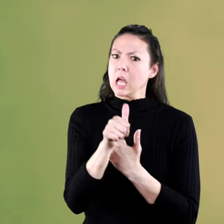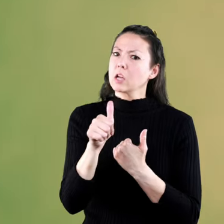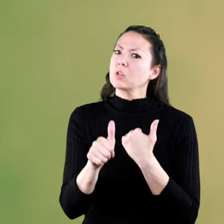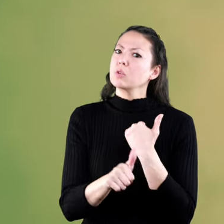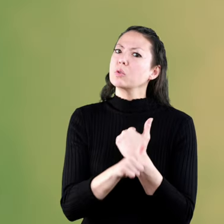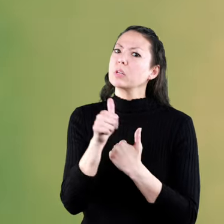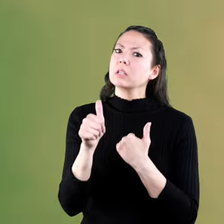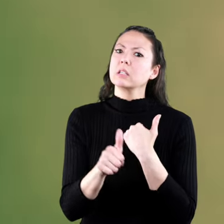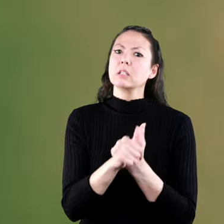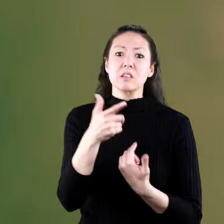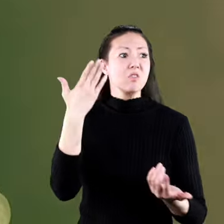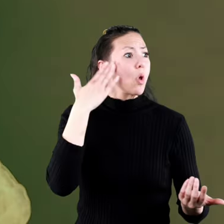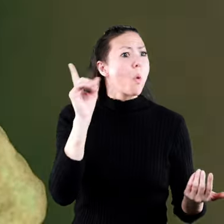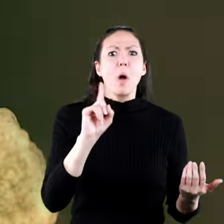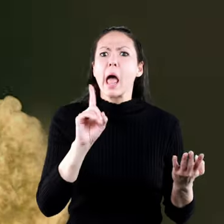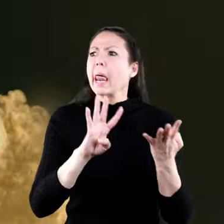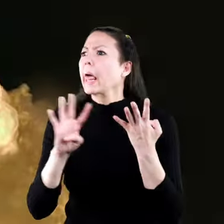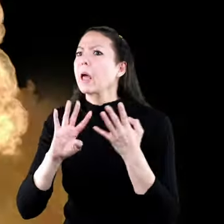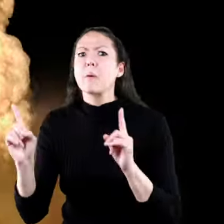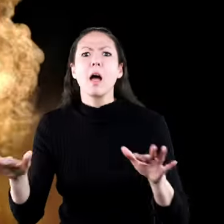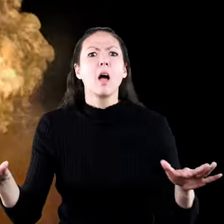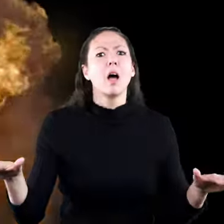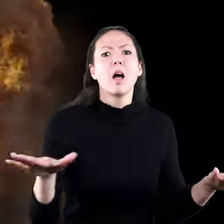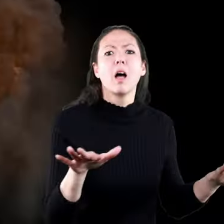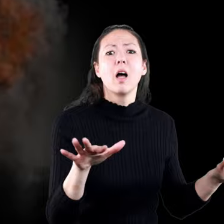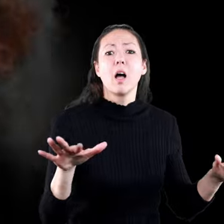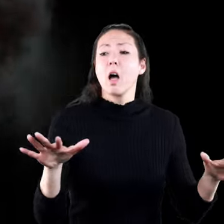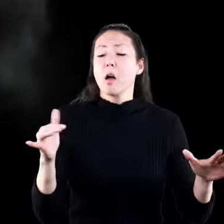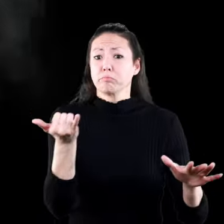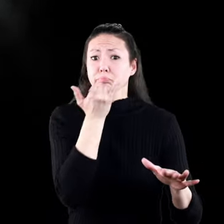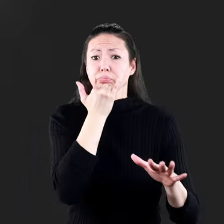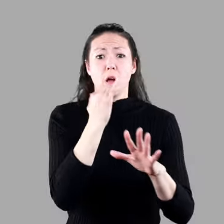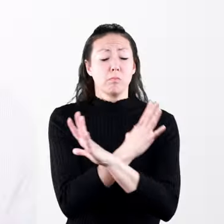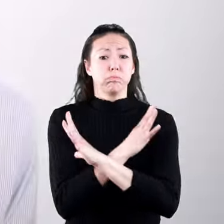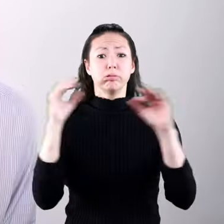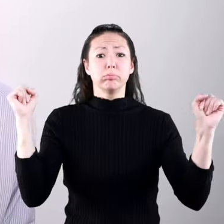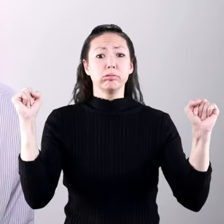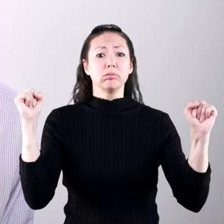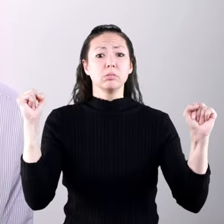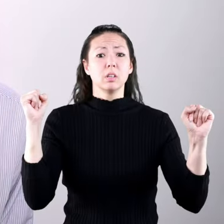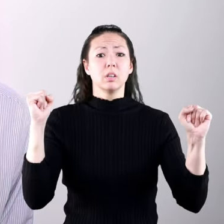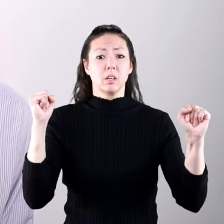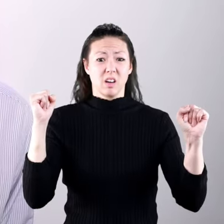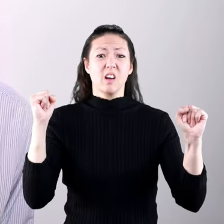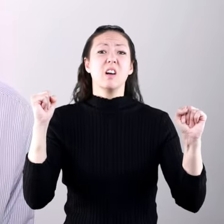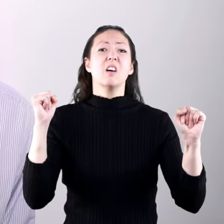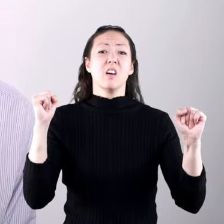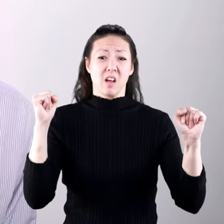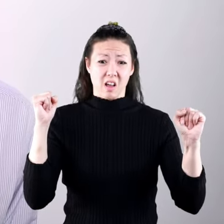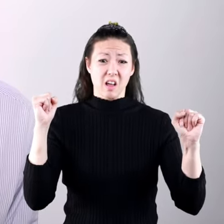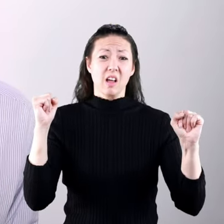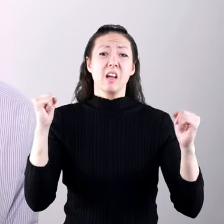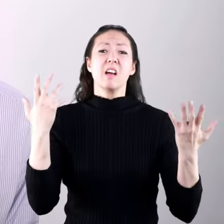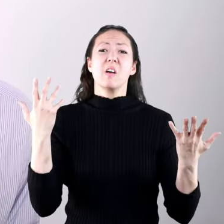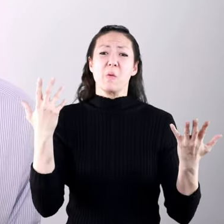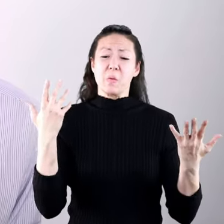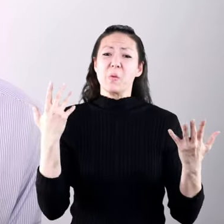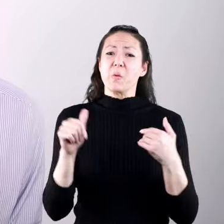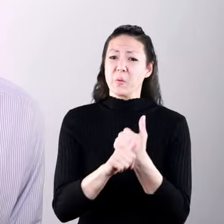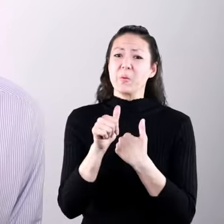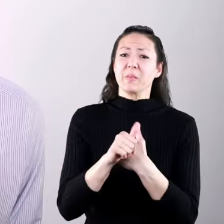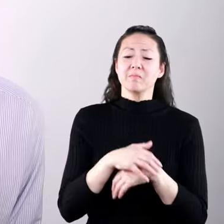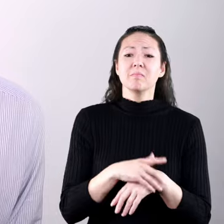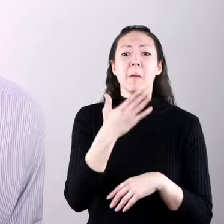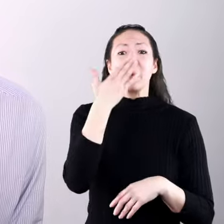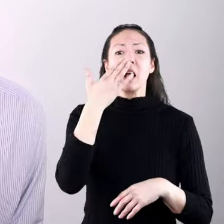really dangerous. If you don't know there's a leak, you could have an explosion. You'd be hard pressed to find someone who actually